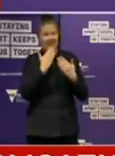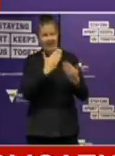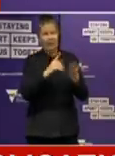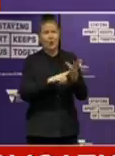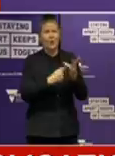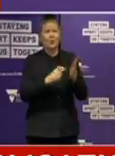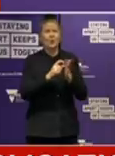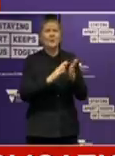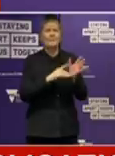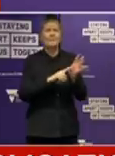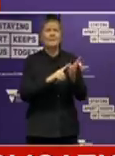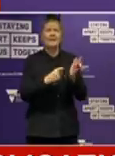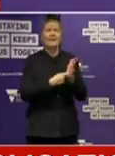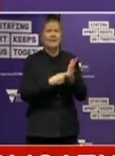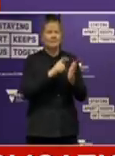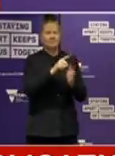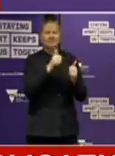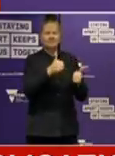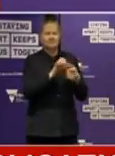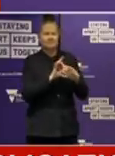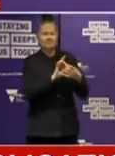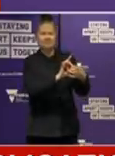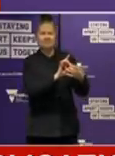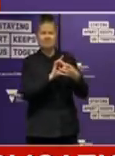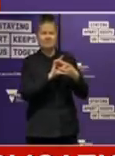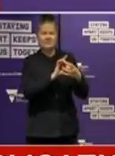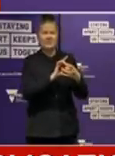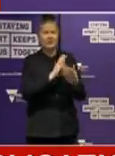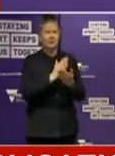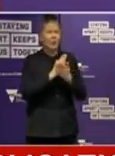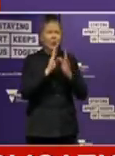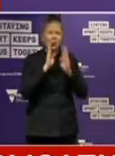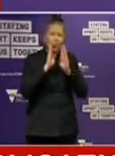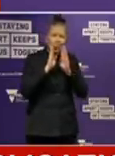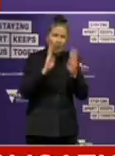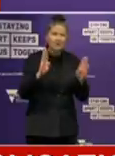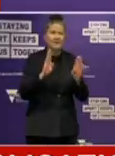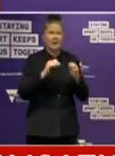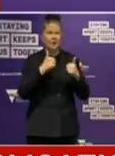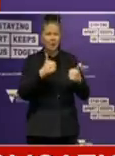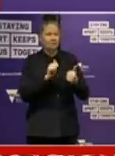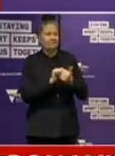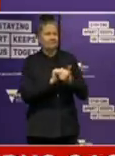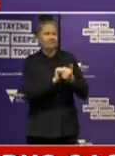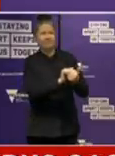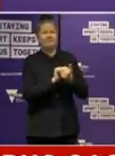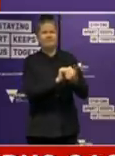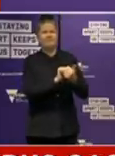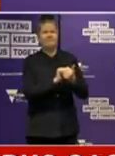She's been a great partner in this, and it's wonderful to be able to collaborate with the City of Melbourne on this initiative.